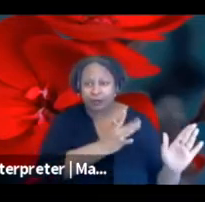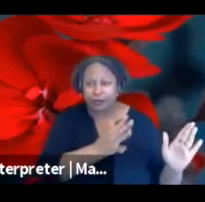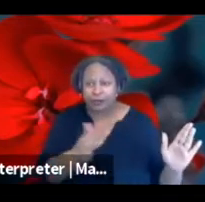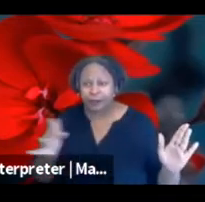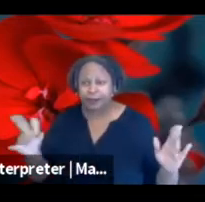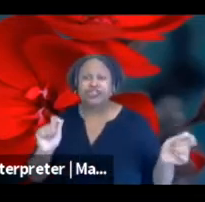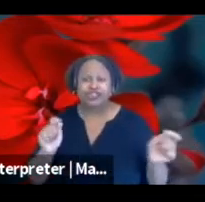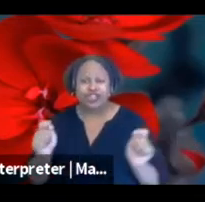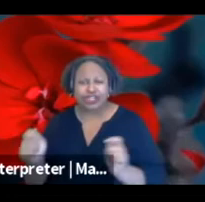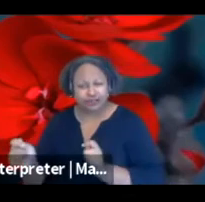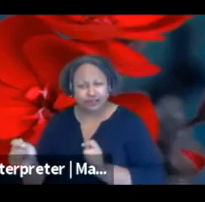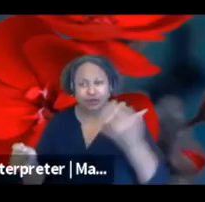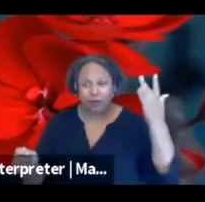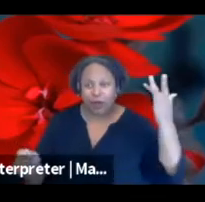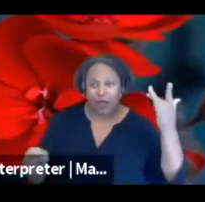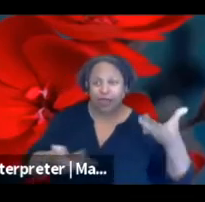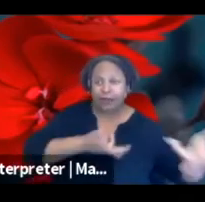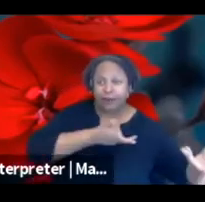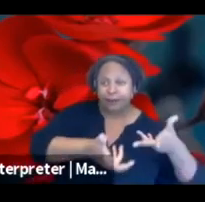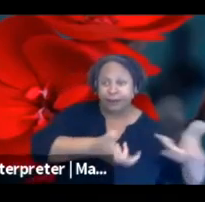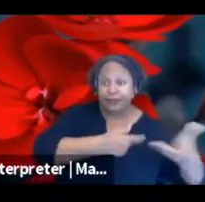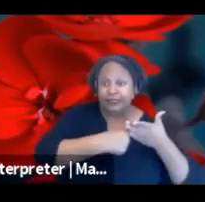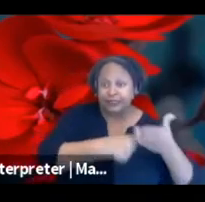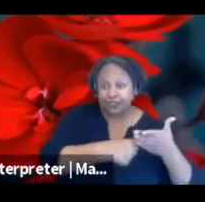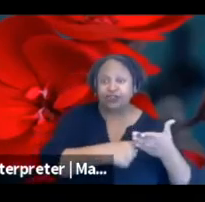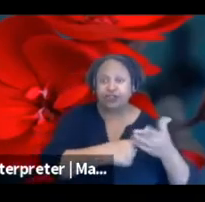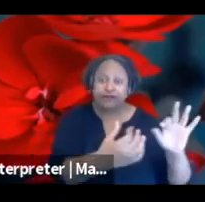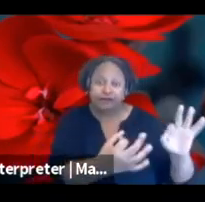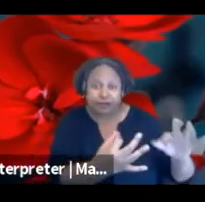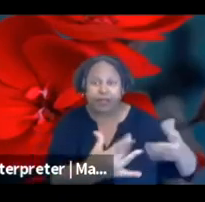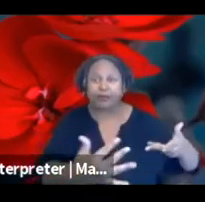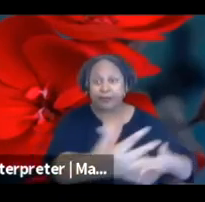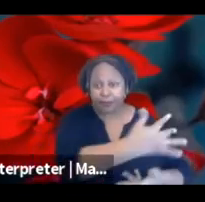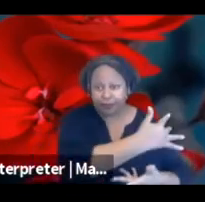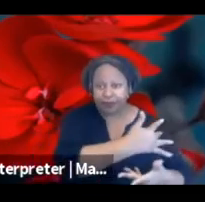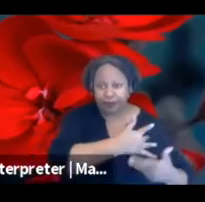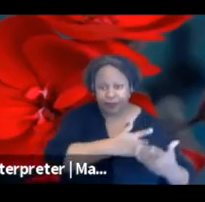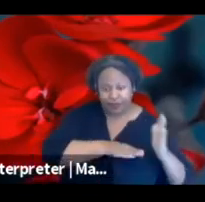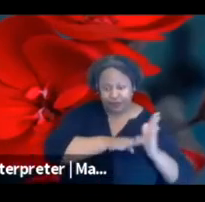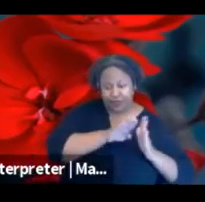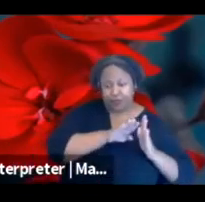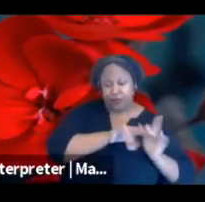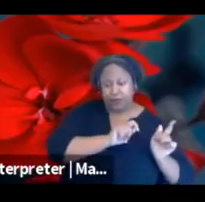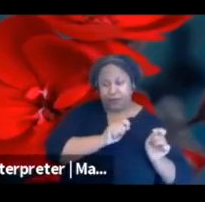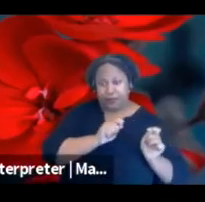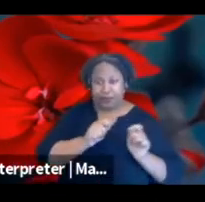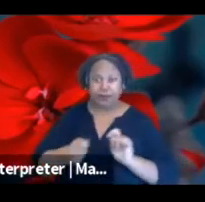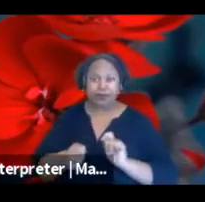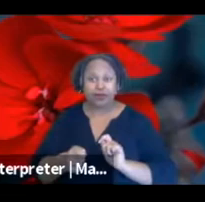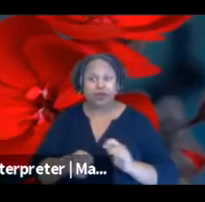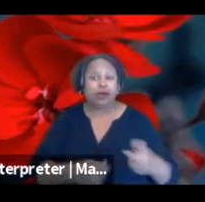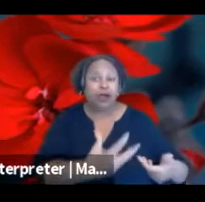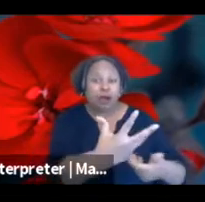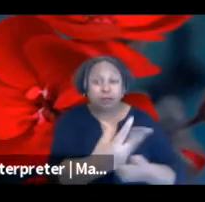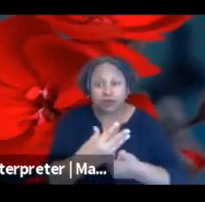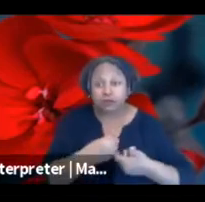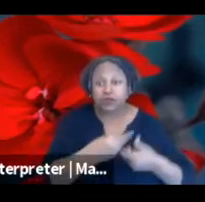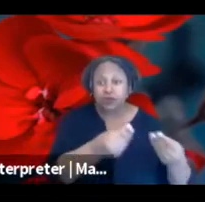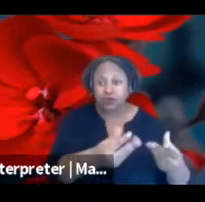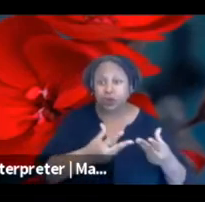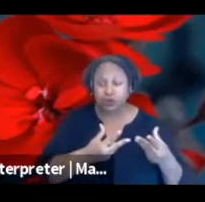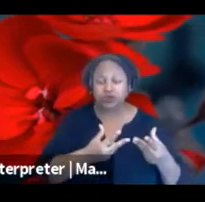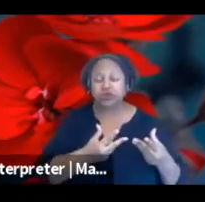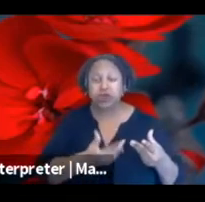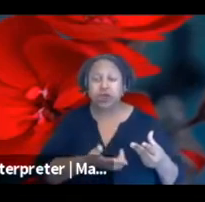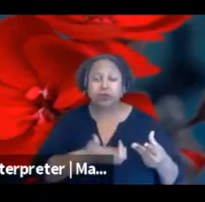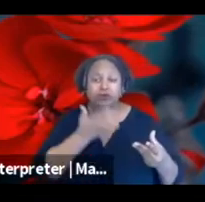conversations we had with that co-design process. So participants in the initial design they looked at and said that they desired a bit of a simpler